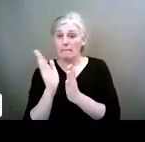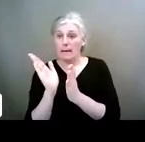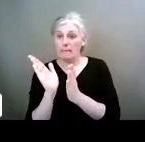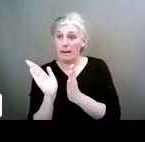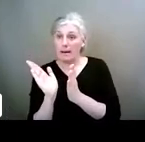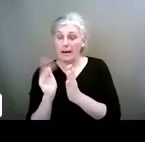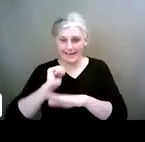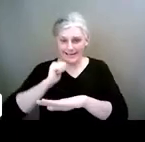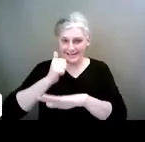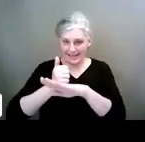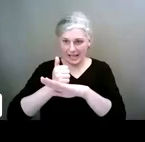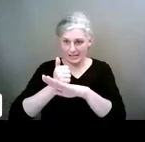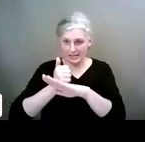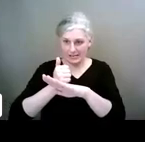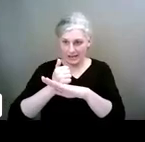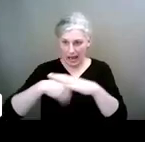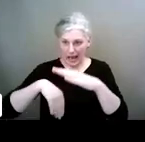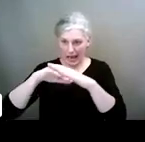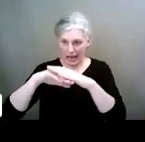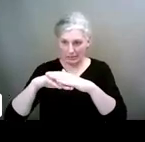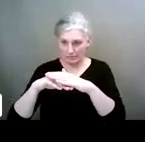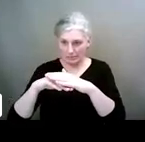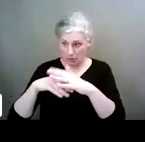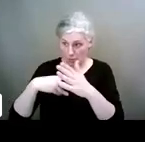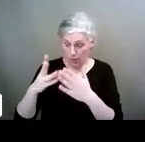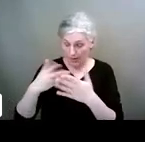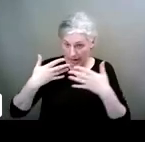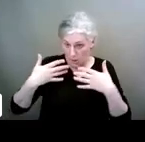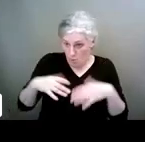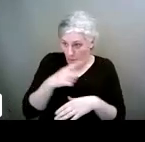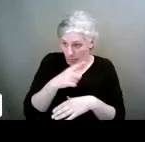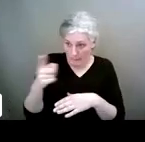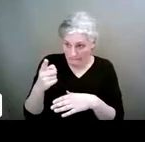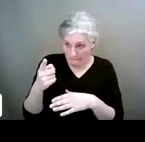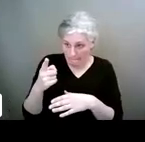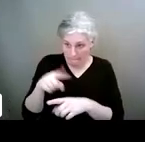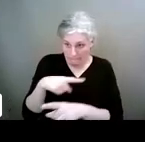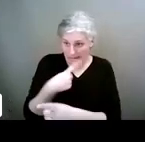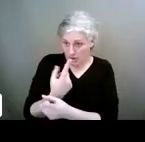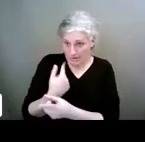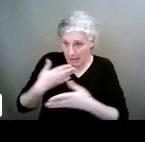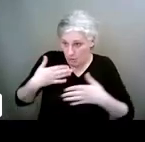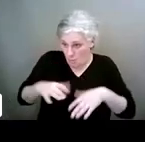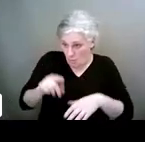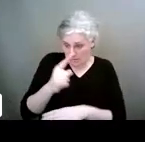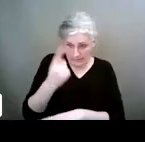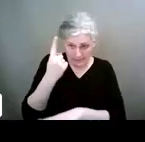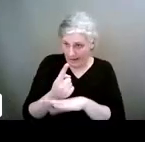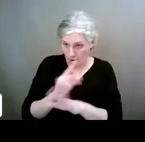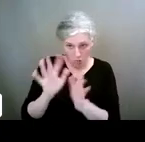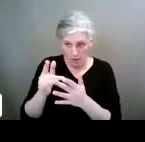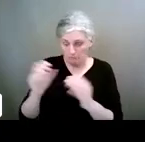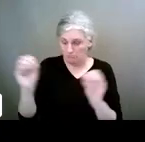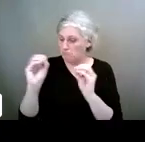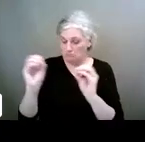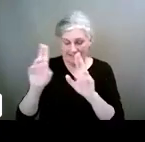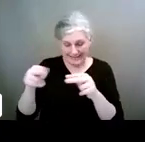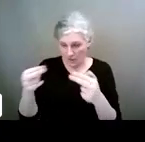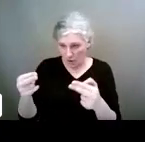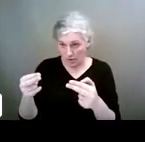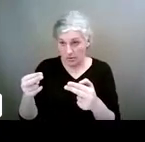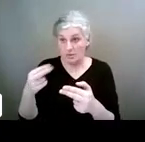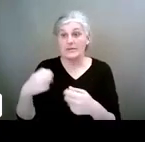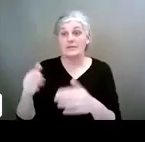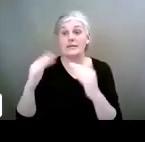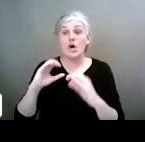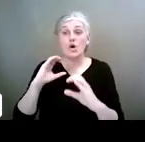limits. The downtime is when do I not want them online? When have we agreed with the rules that they can be and cannot be online? Communication